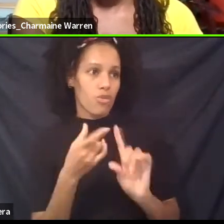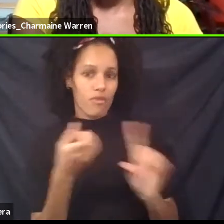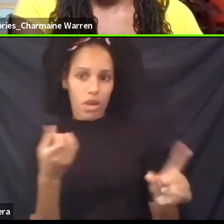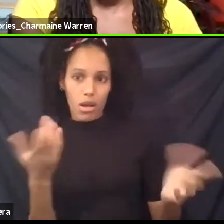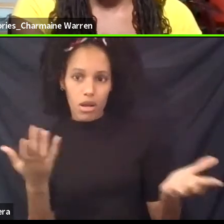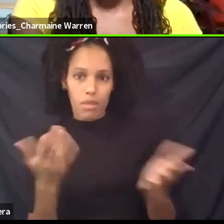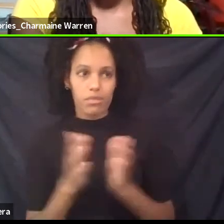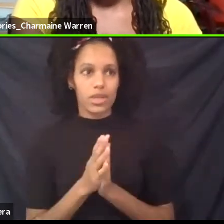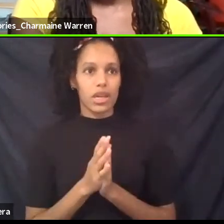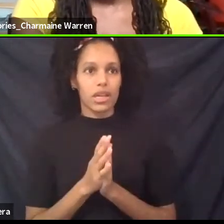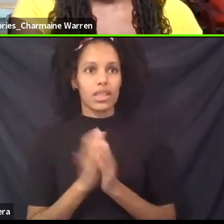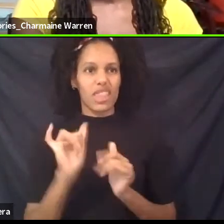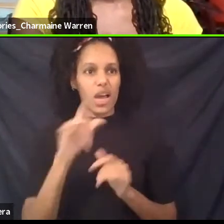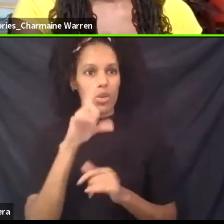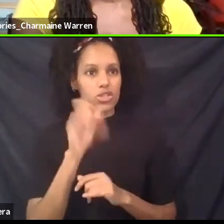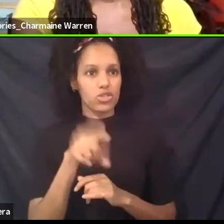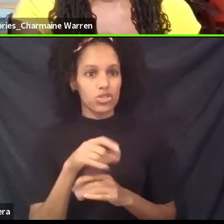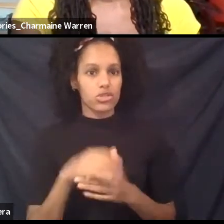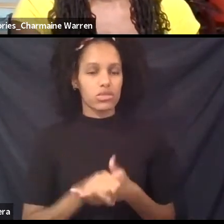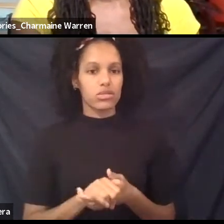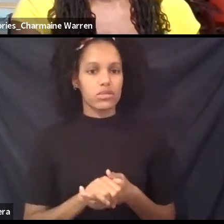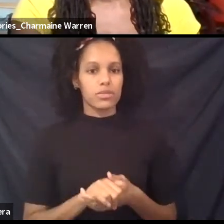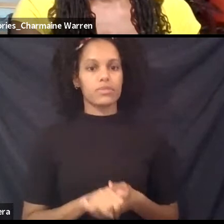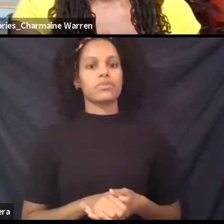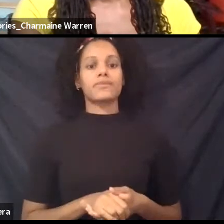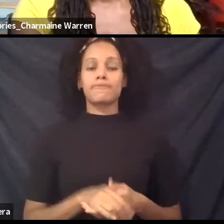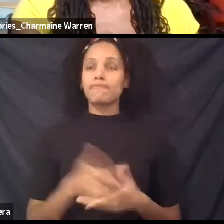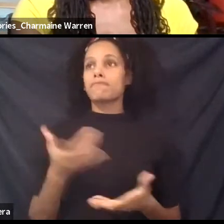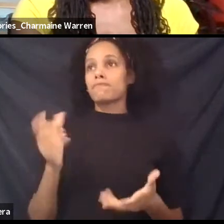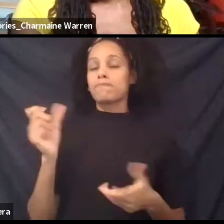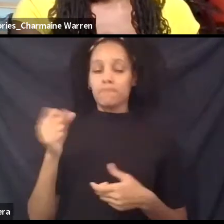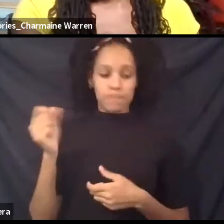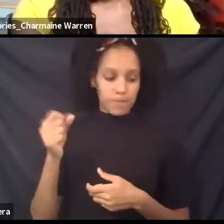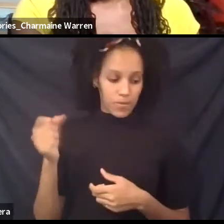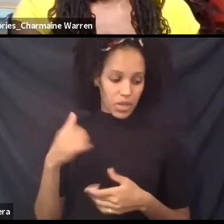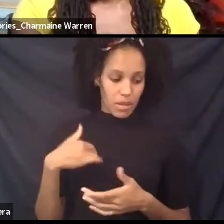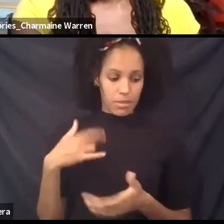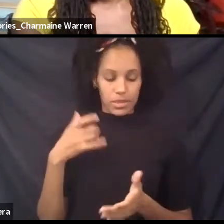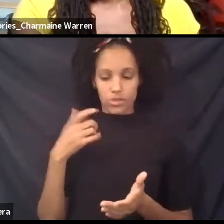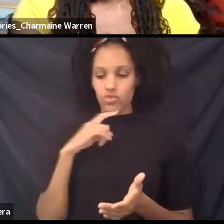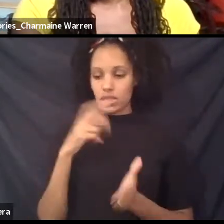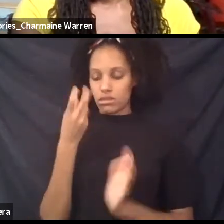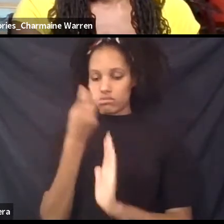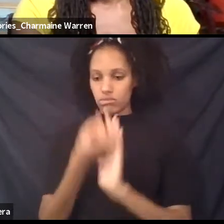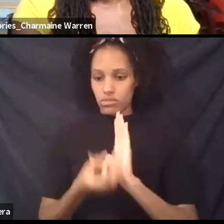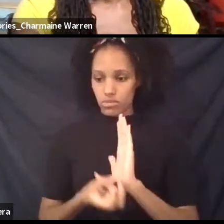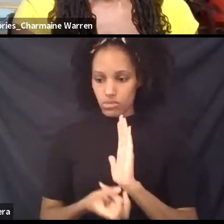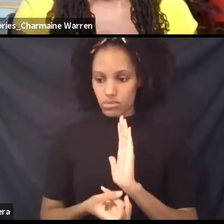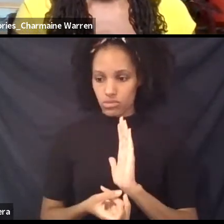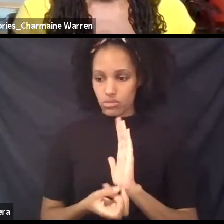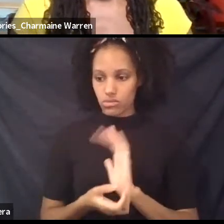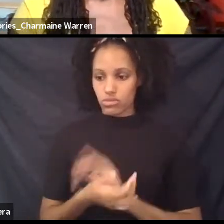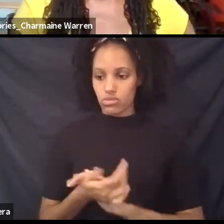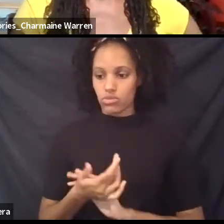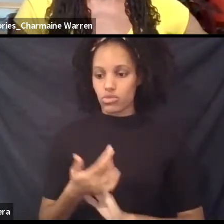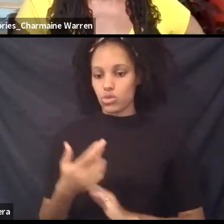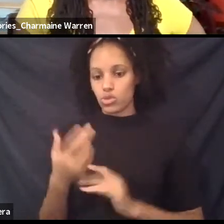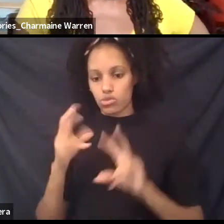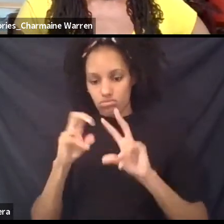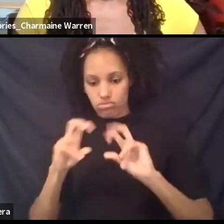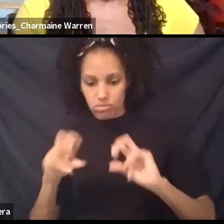some more answers, questions. Yeah. mean, even in diving in, in my work, I go further in trying to this,